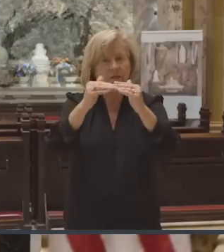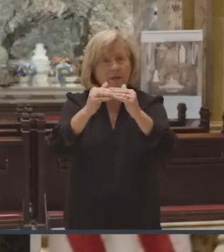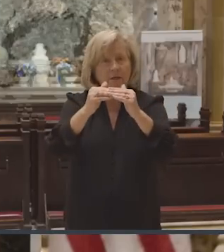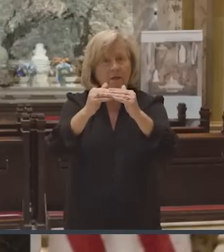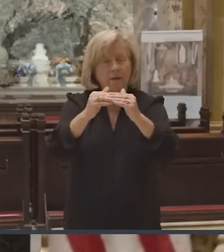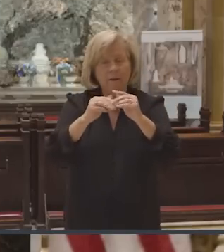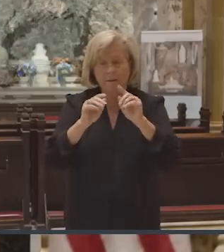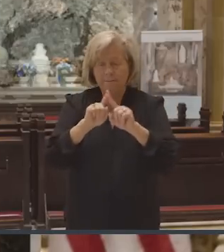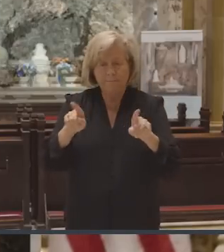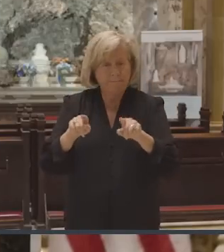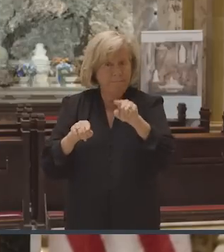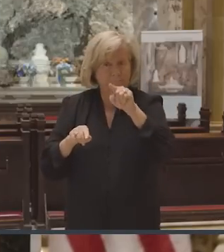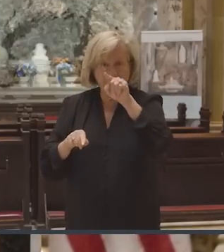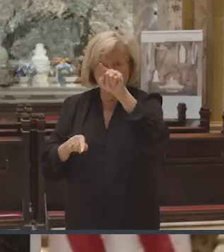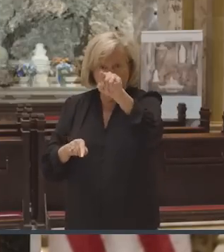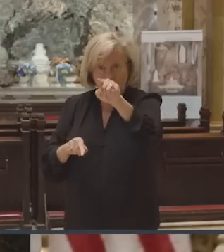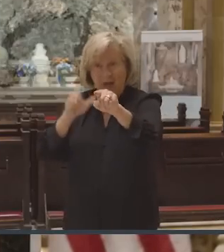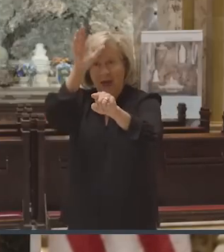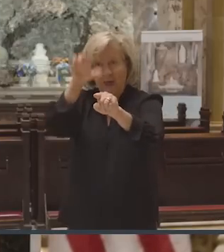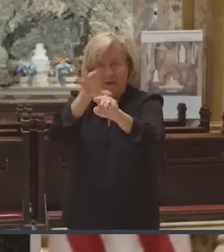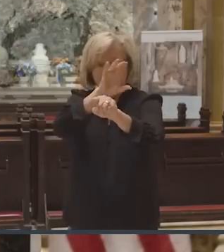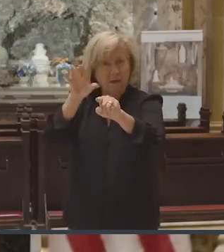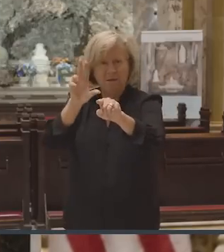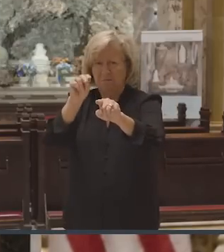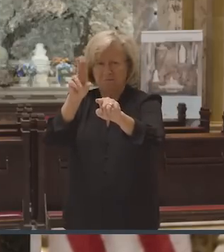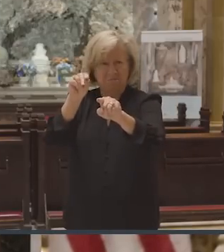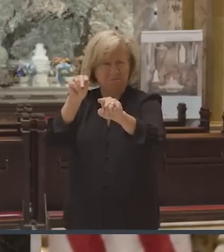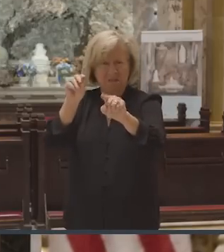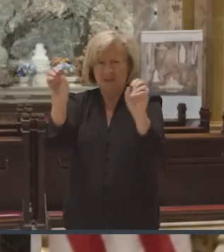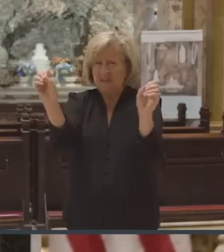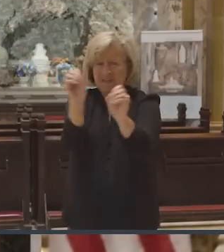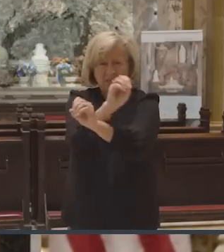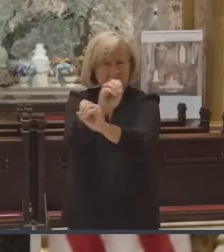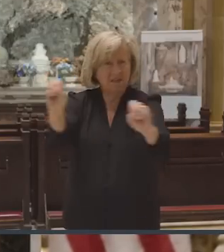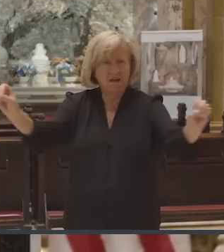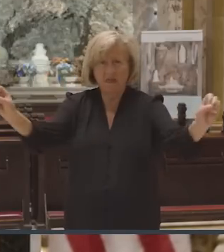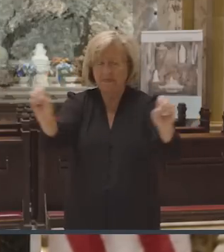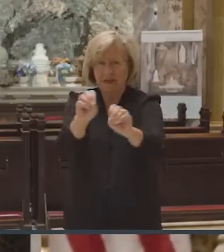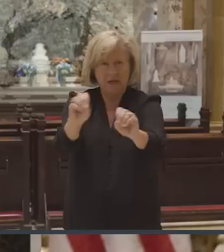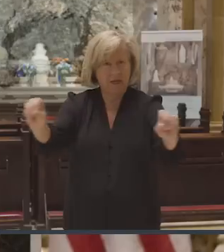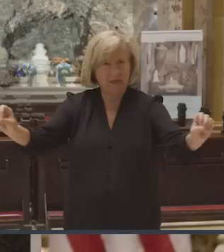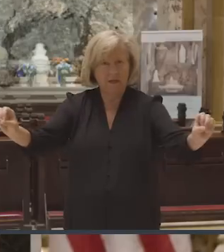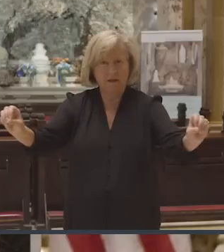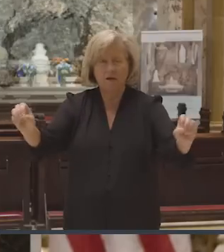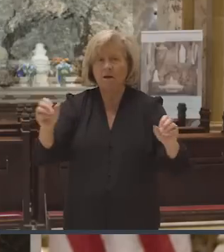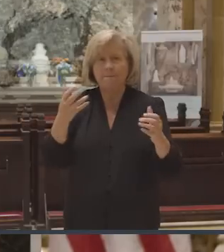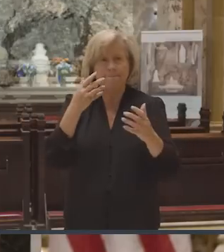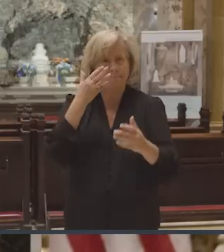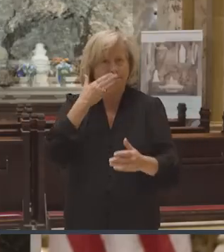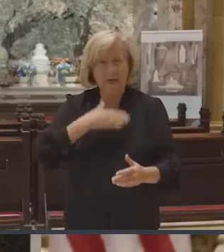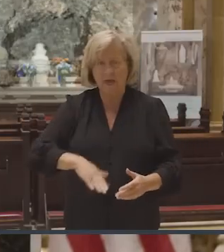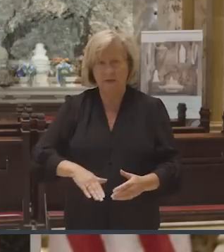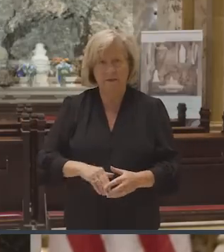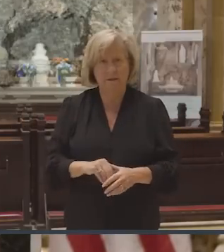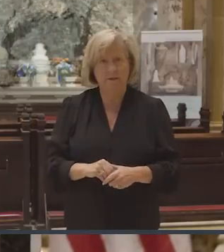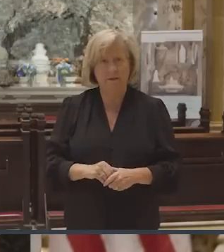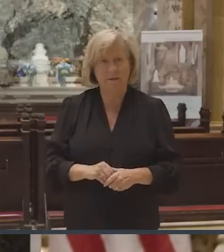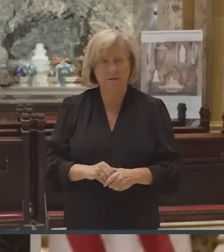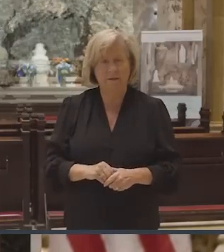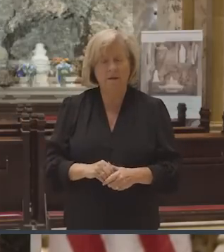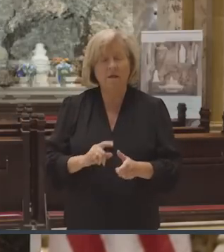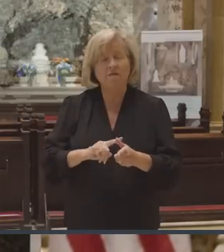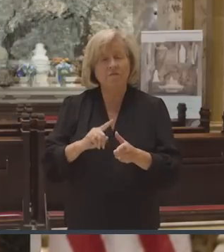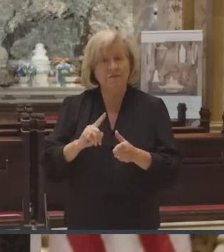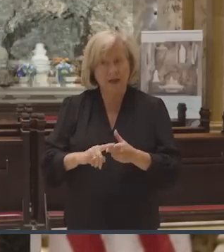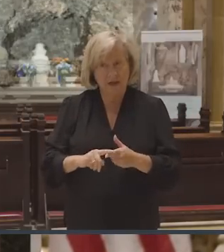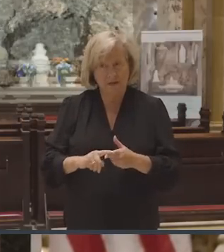receive corresponds to our crimes. But this man has done nothing criminal. Then he